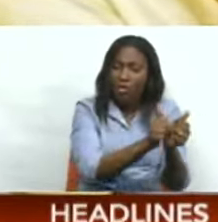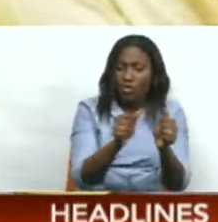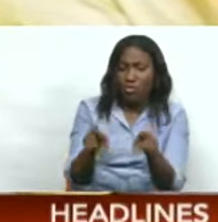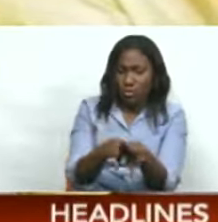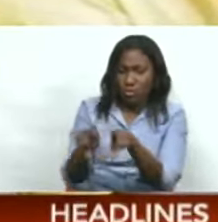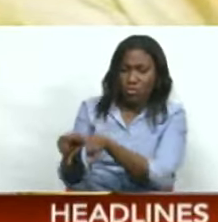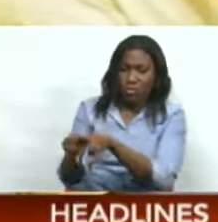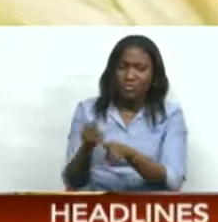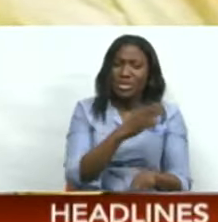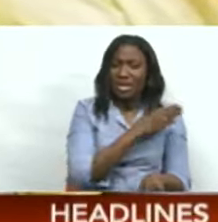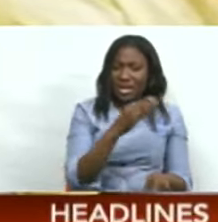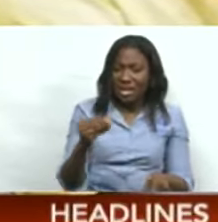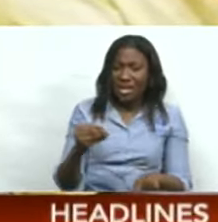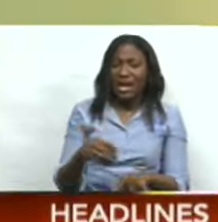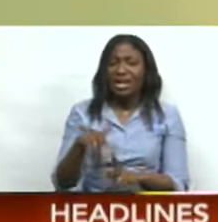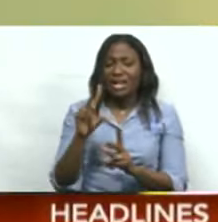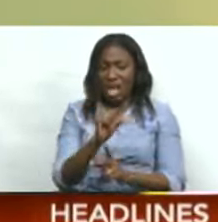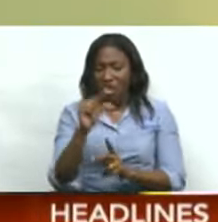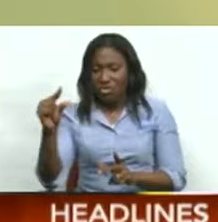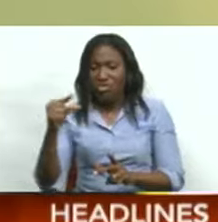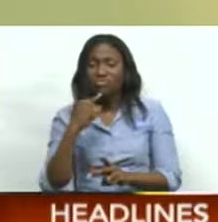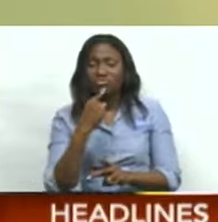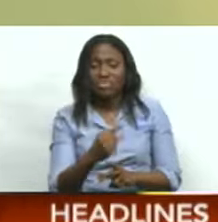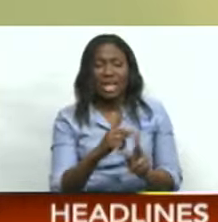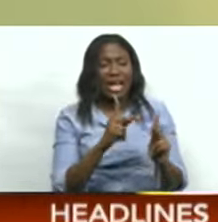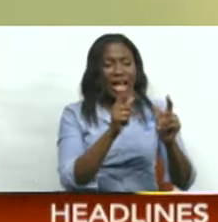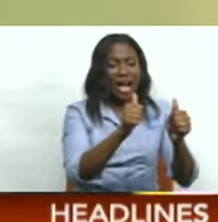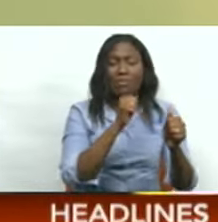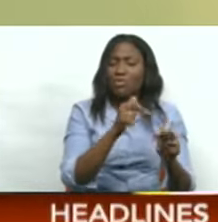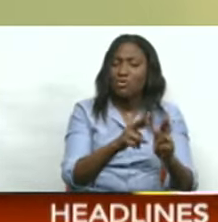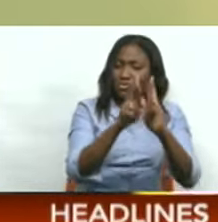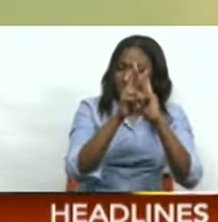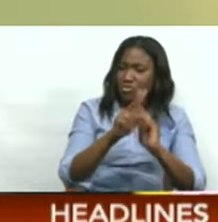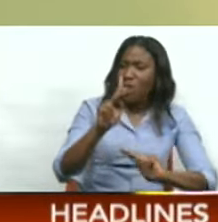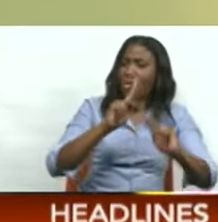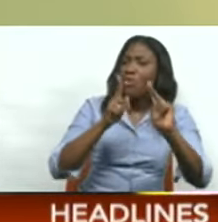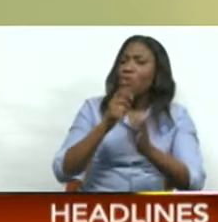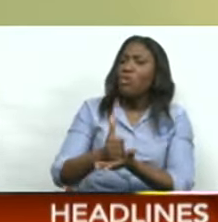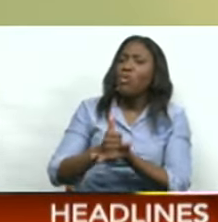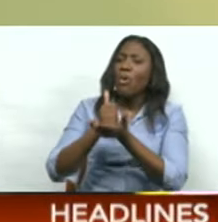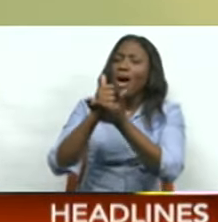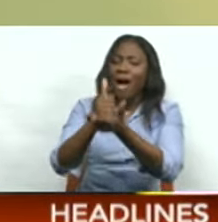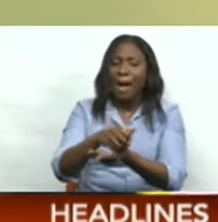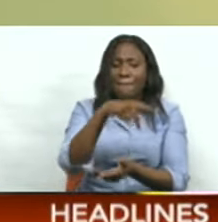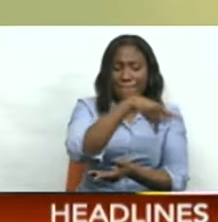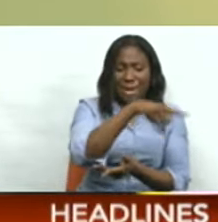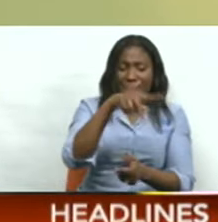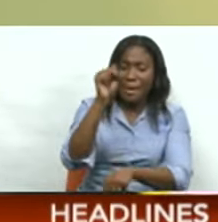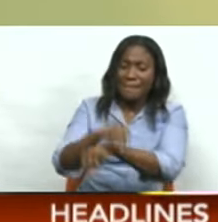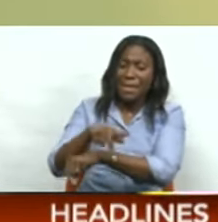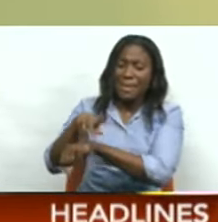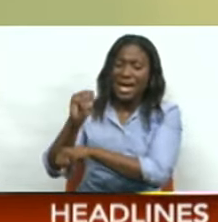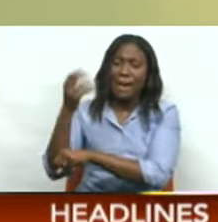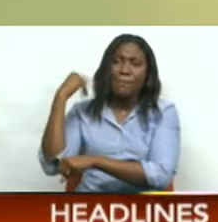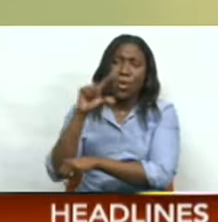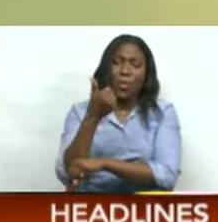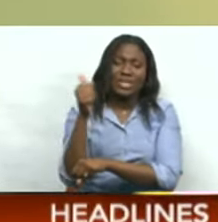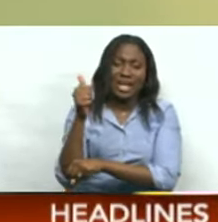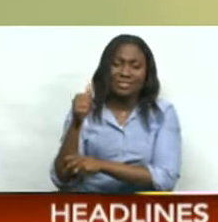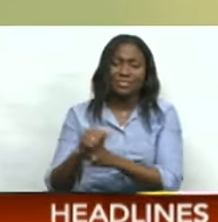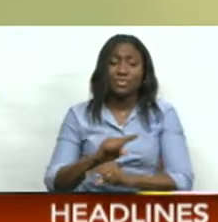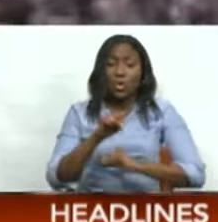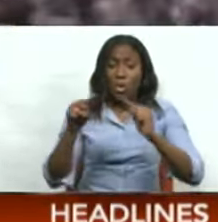saying her comments were disrespectful to those that helped the People's Partnership defeat the PNM in 2010. Speaking with